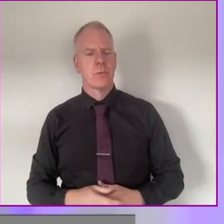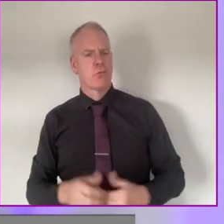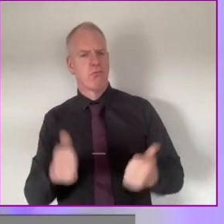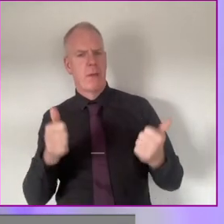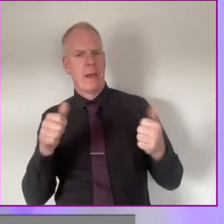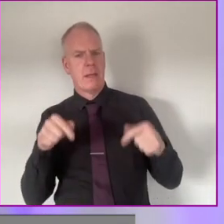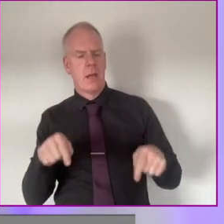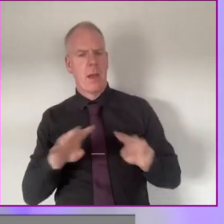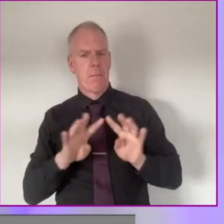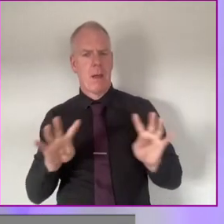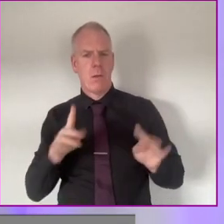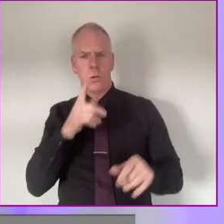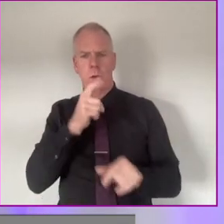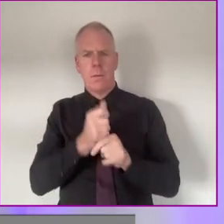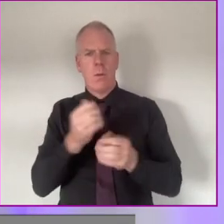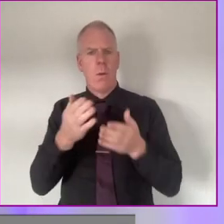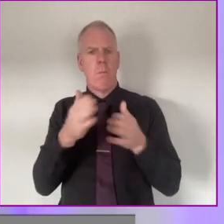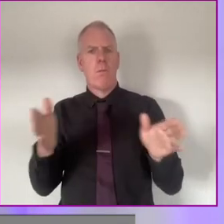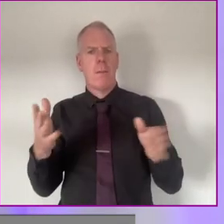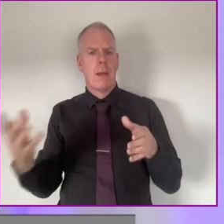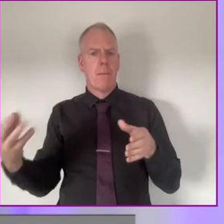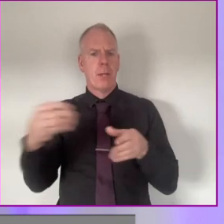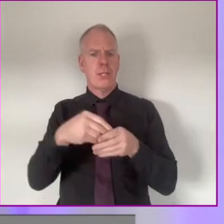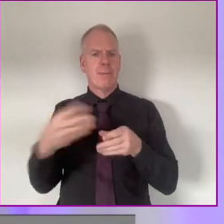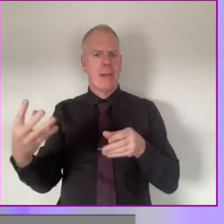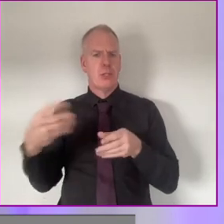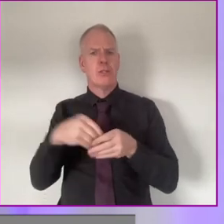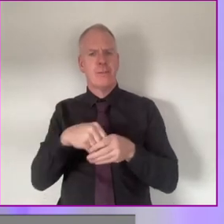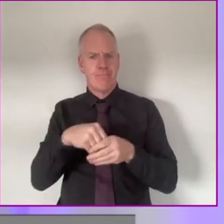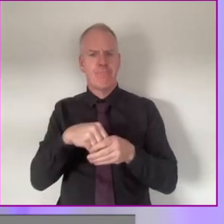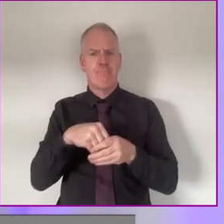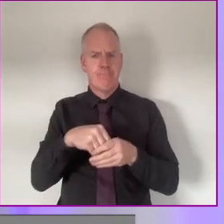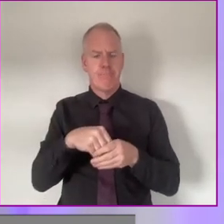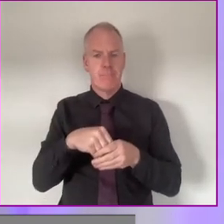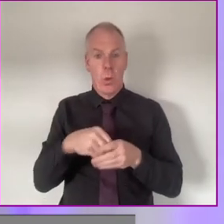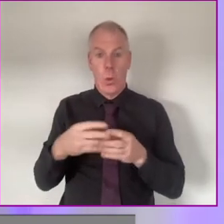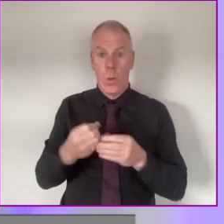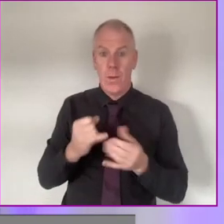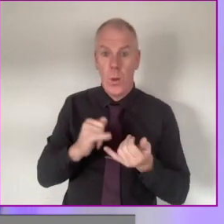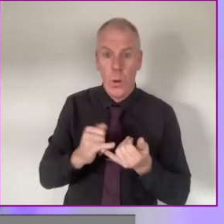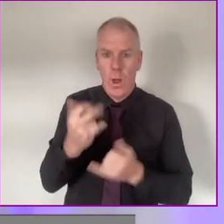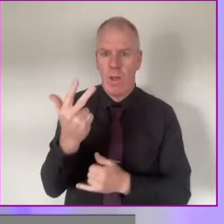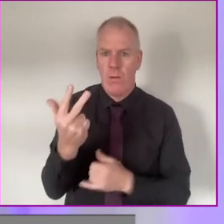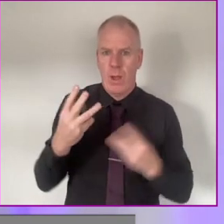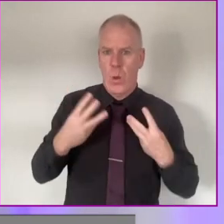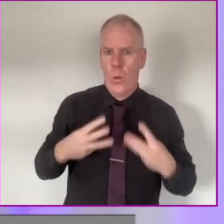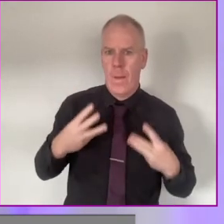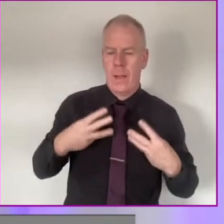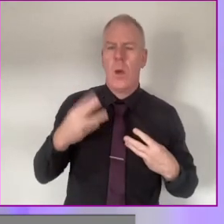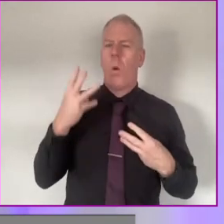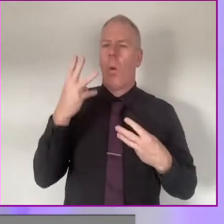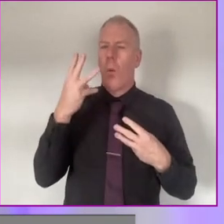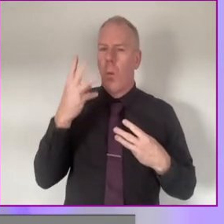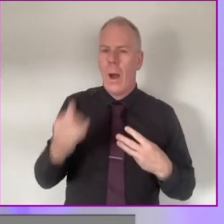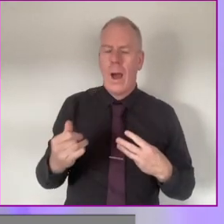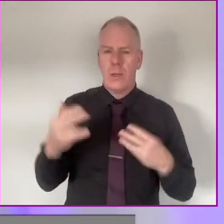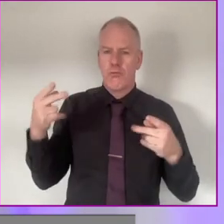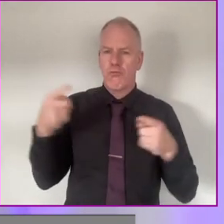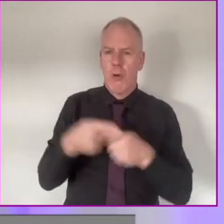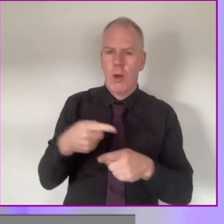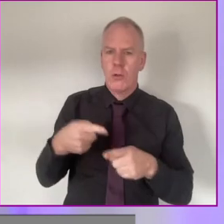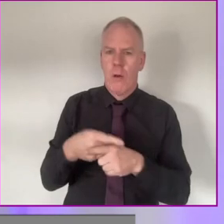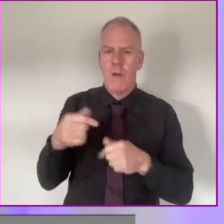But it is really great to be on a panel talking about public participation with three women as well because I think the